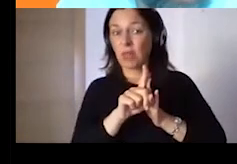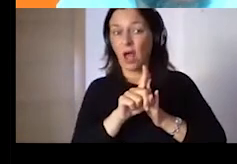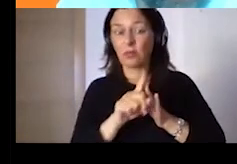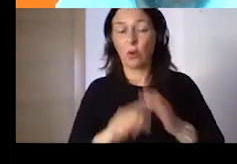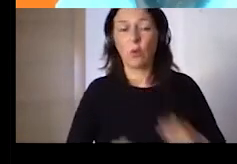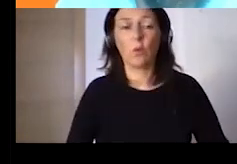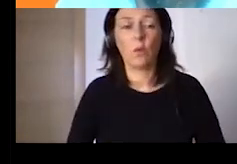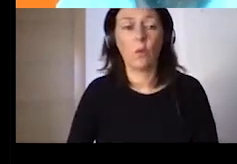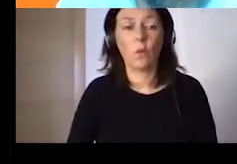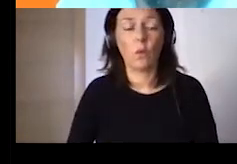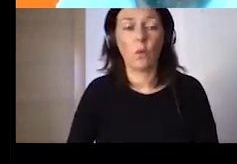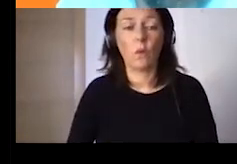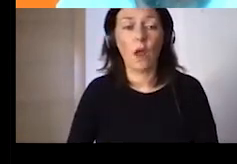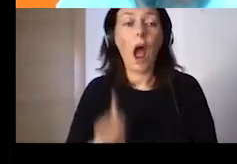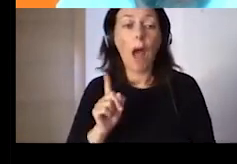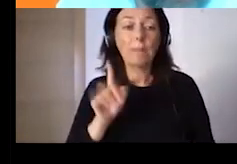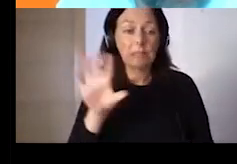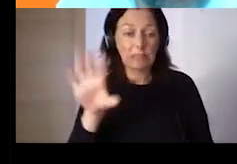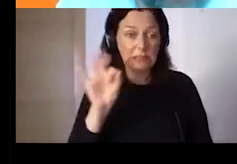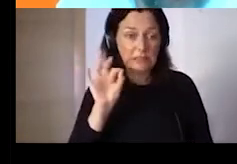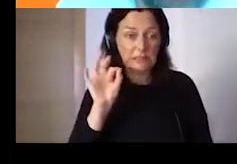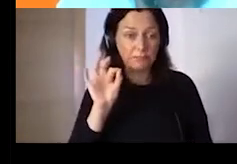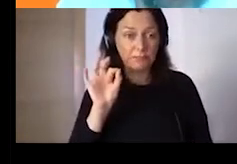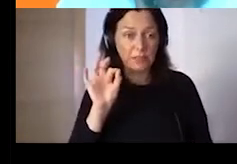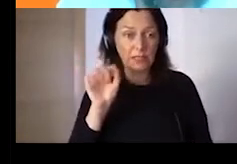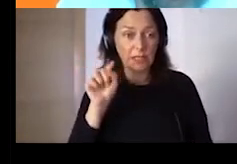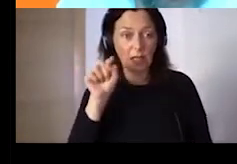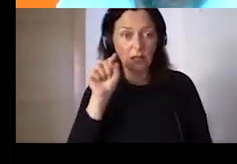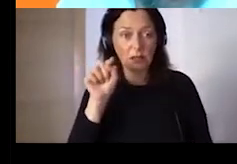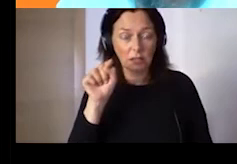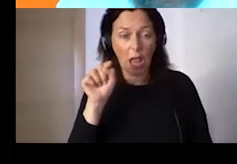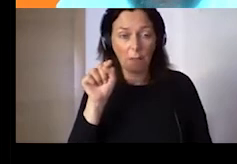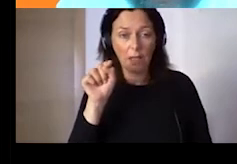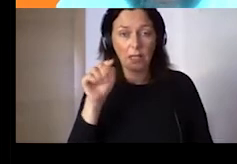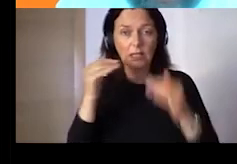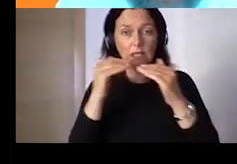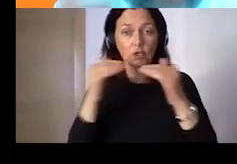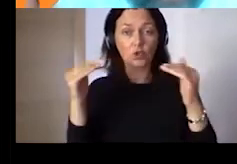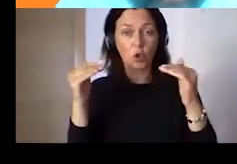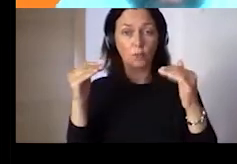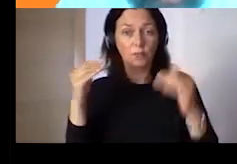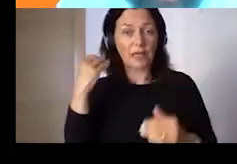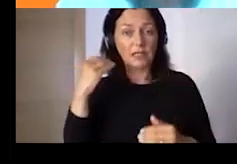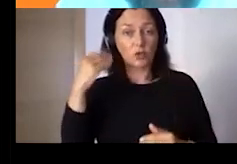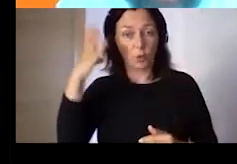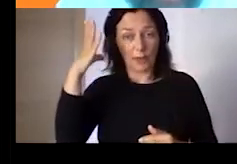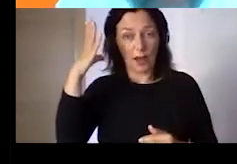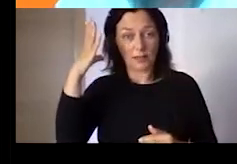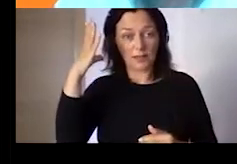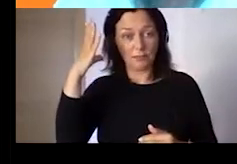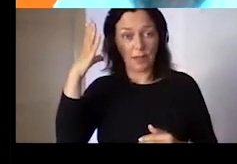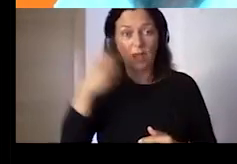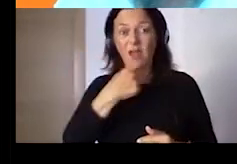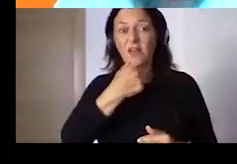age, employment status, gender, geographical location and civil condition. So, you know what you have voted.